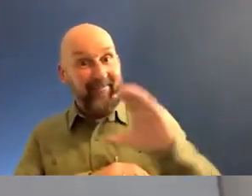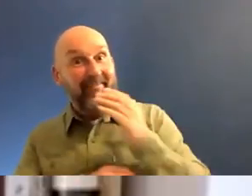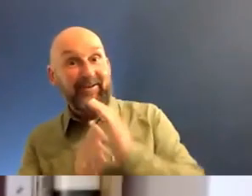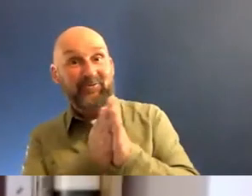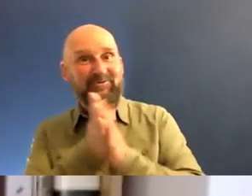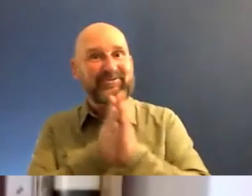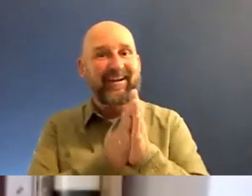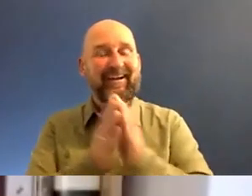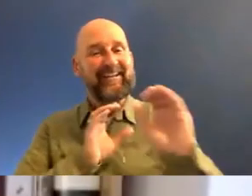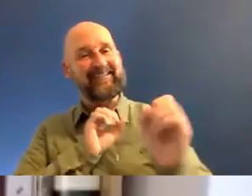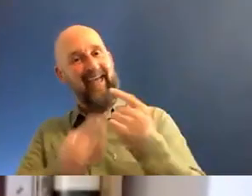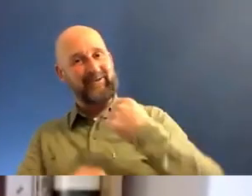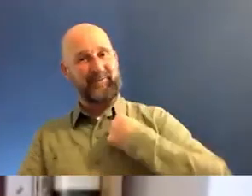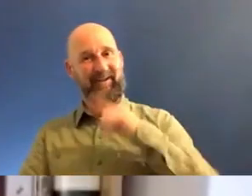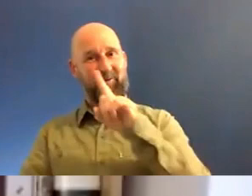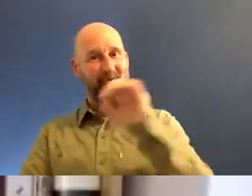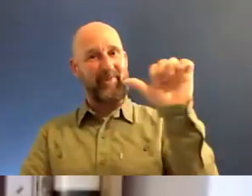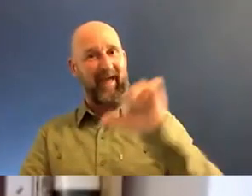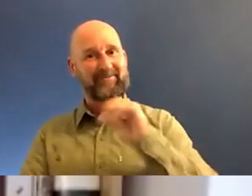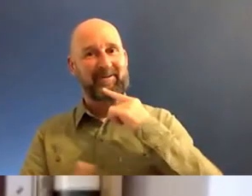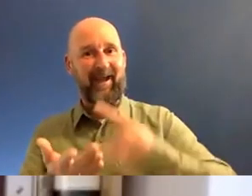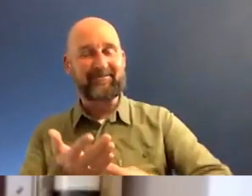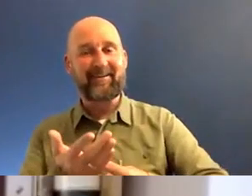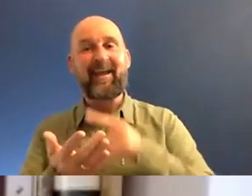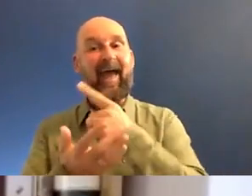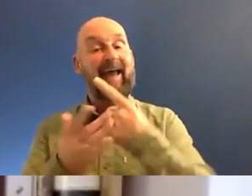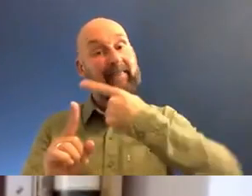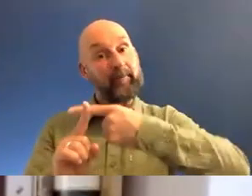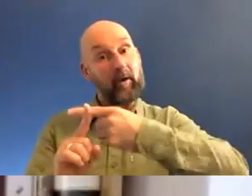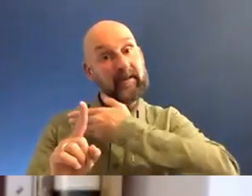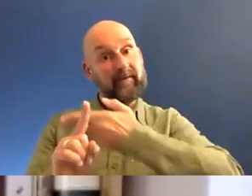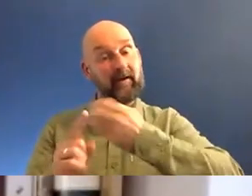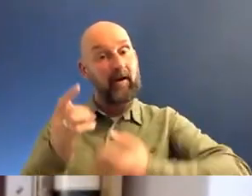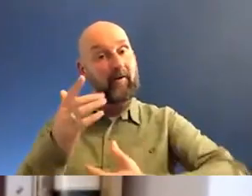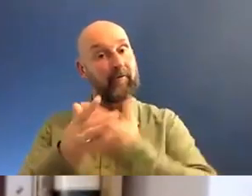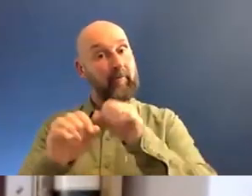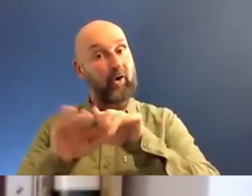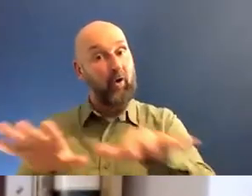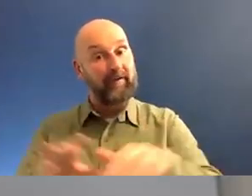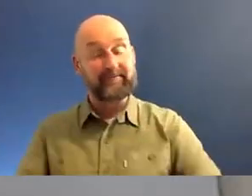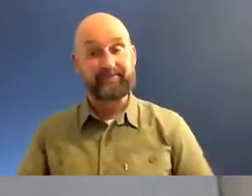to send my wife? No, not yet. Okay. Have you seen anything positive though, this experience we're all going through?